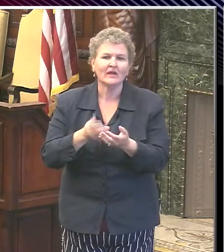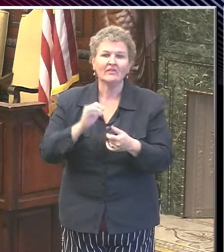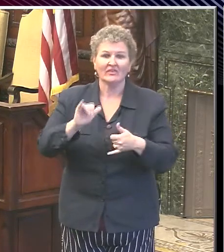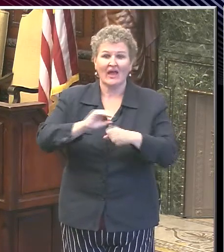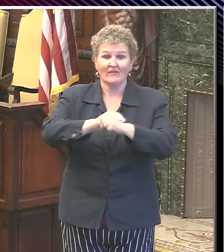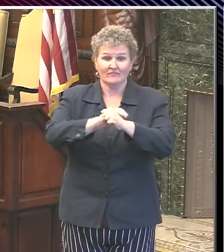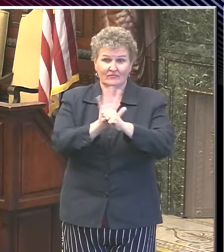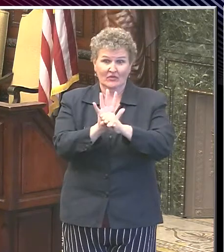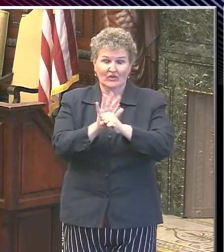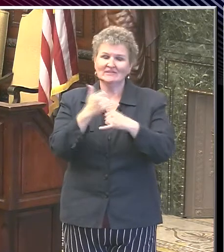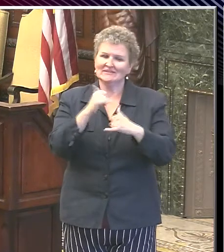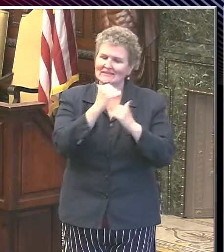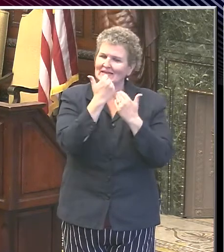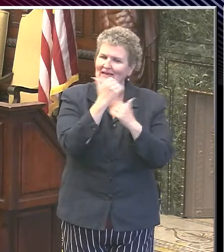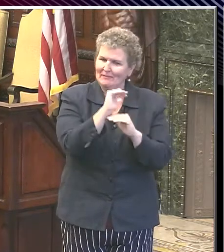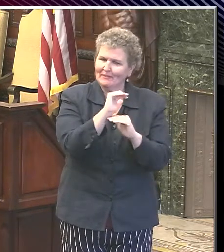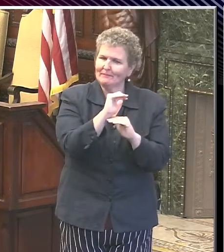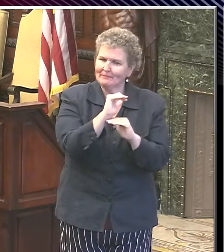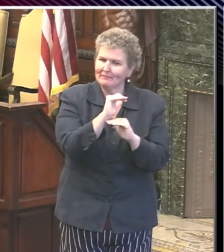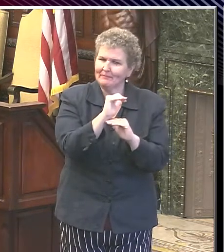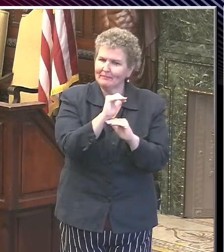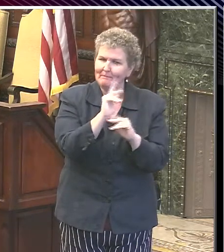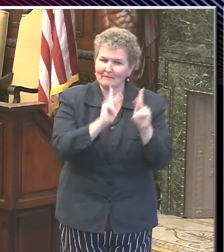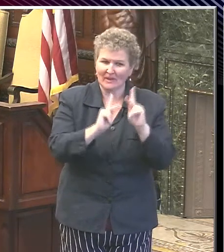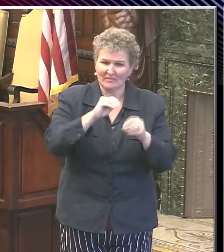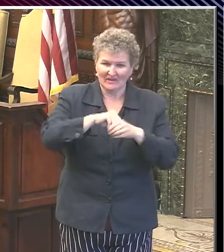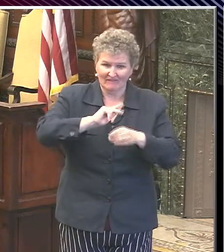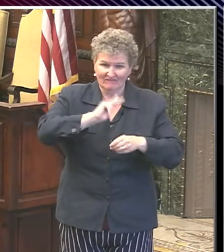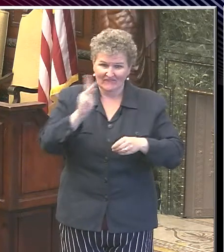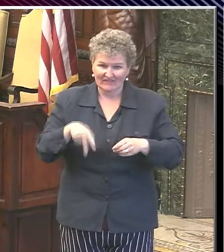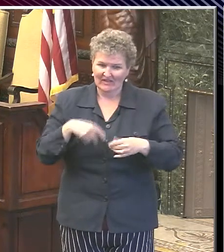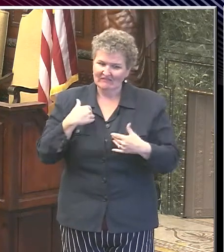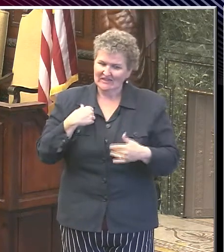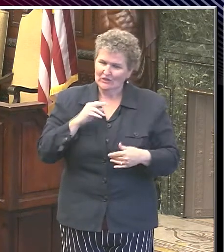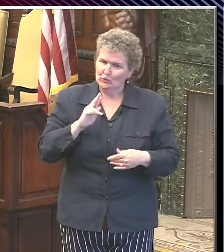and that the people at Philadelphia are not at risk and they're going to handle it from here.